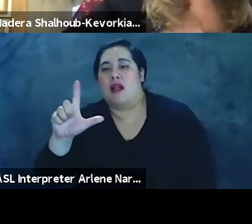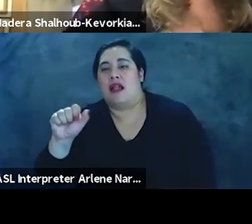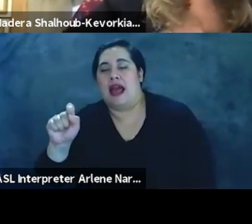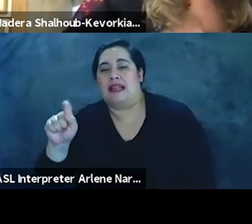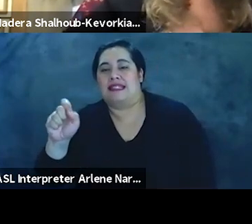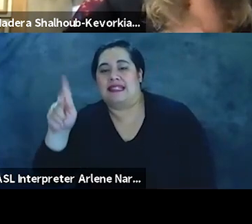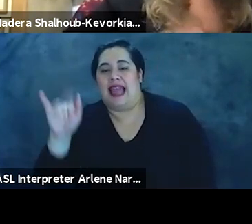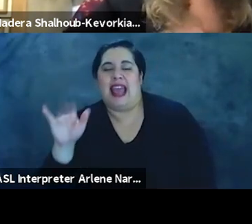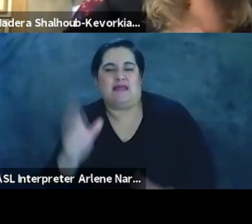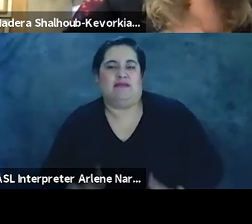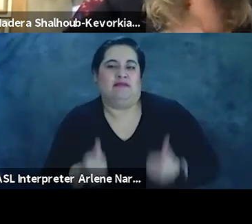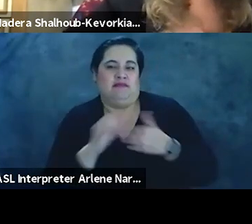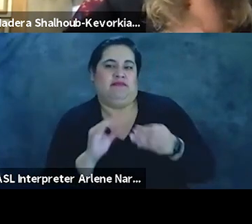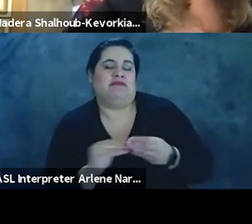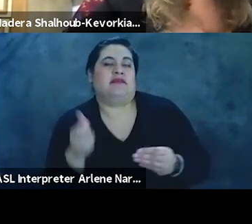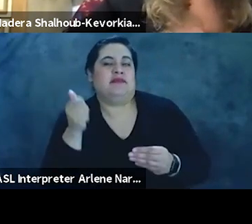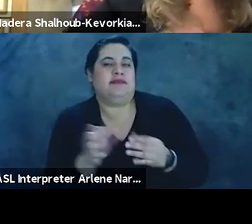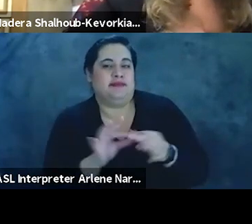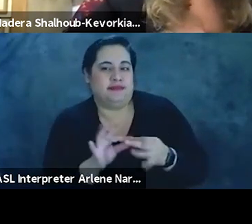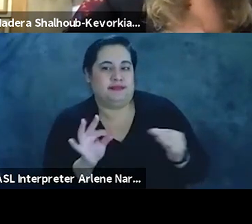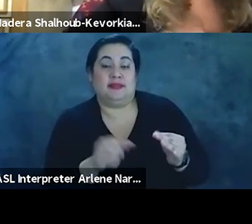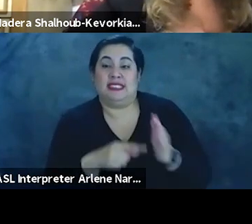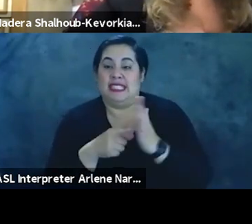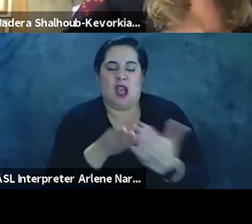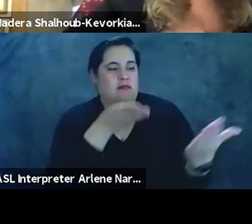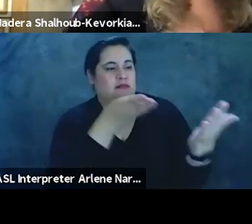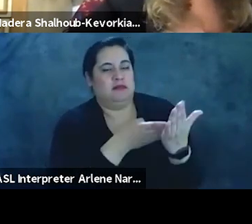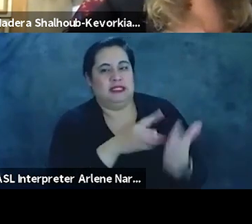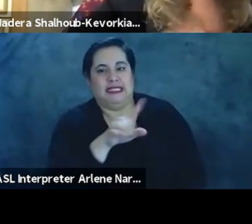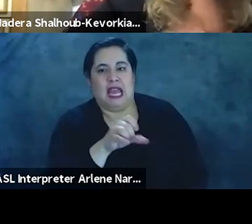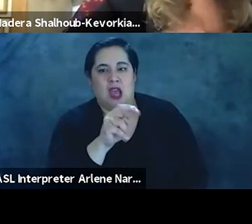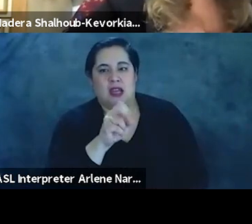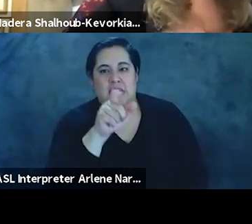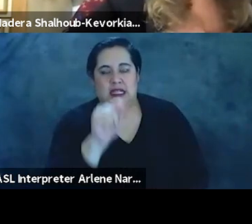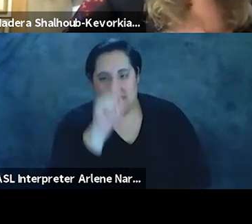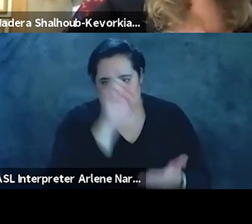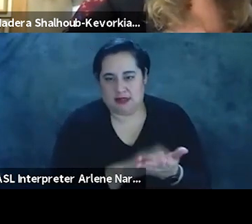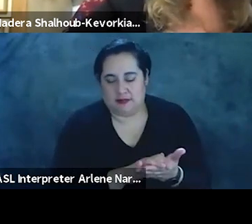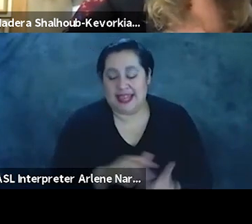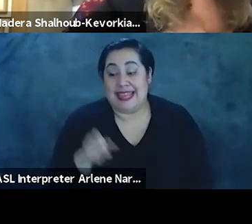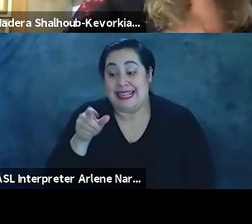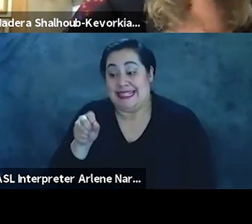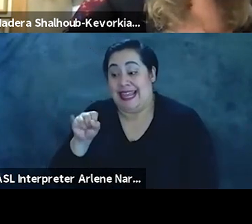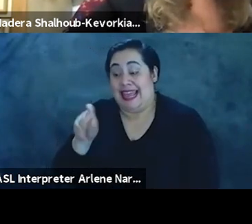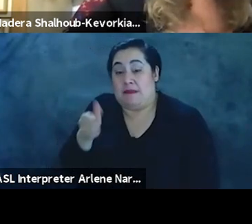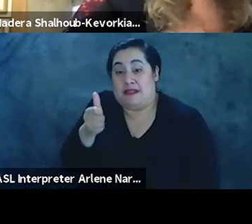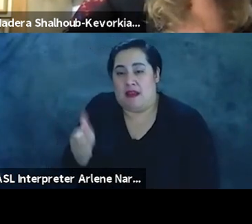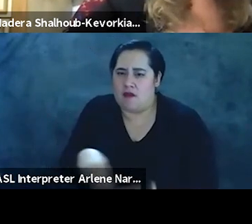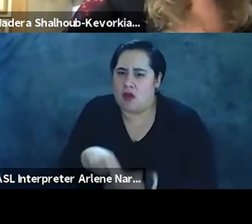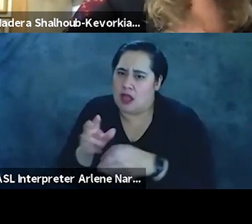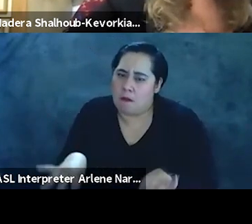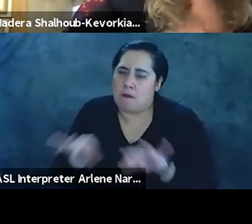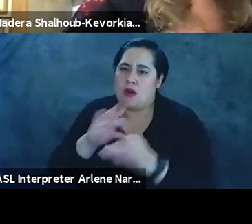autobiography, memoir, and self-statement, which stands in opposition to Zionist oration. Saeed himself was, of course, an important